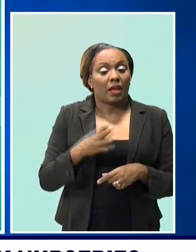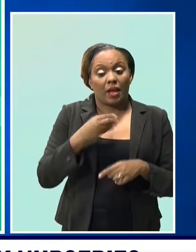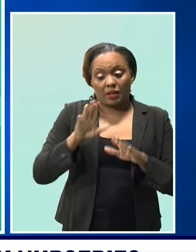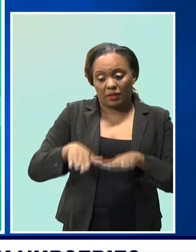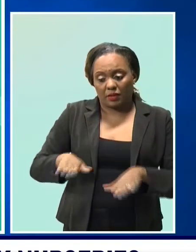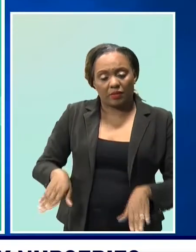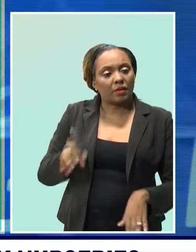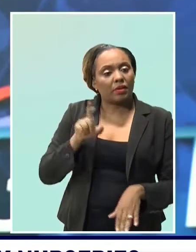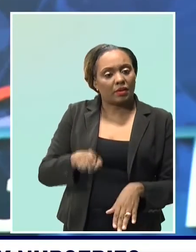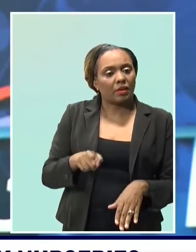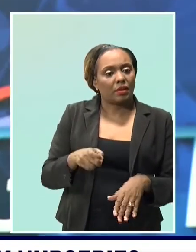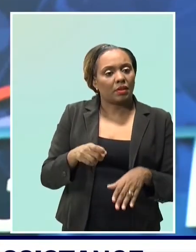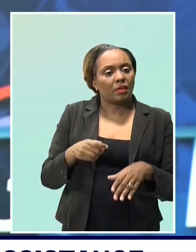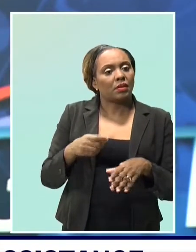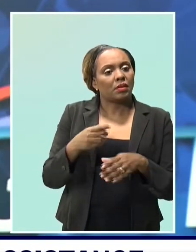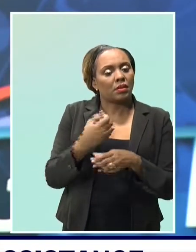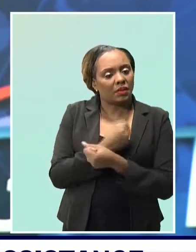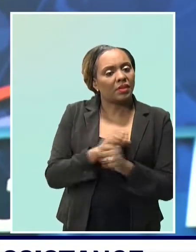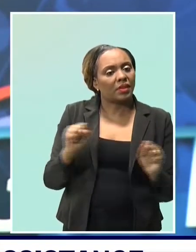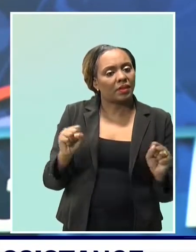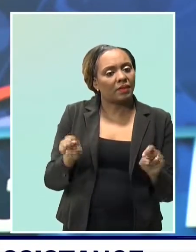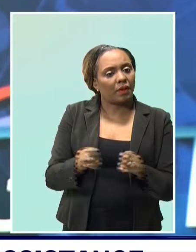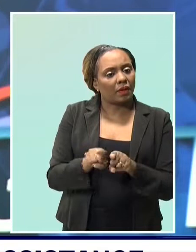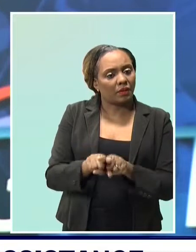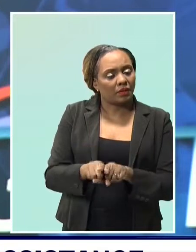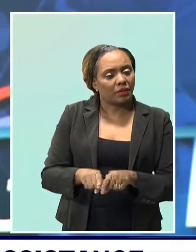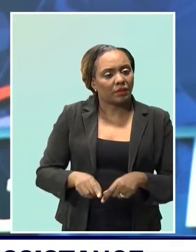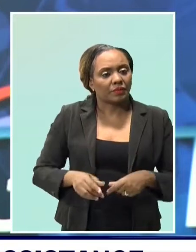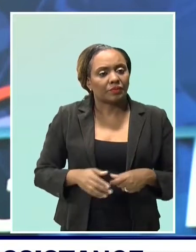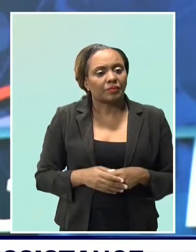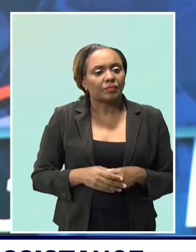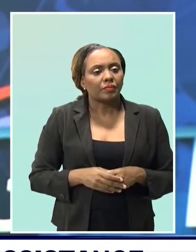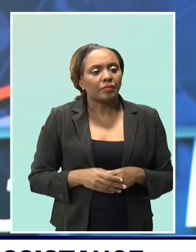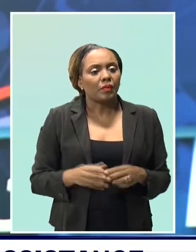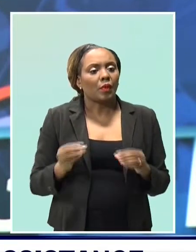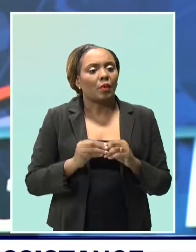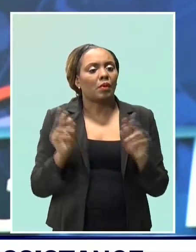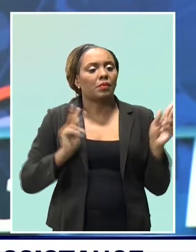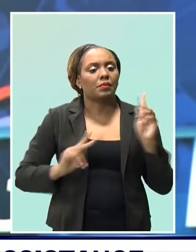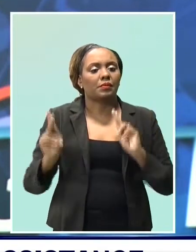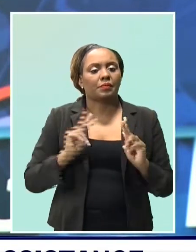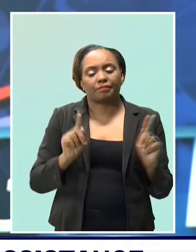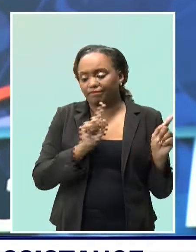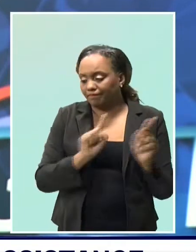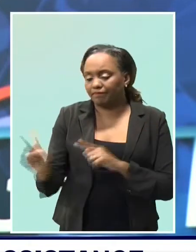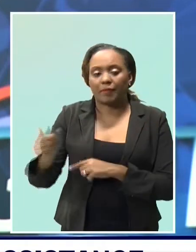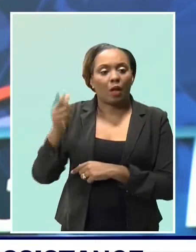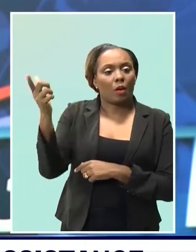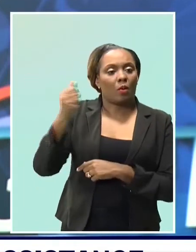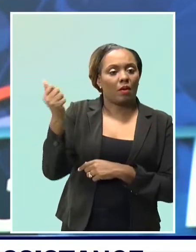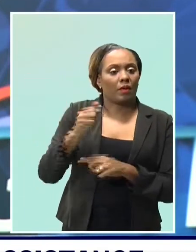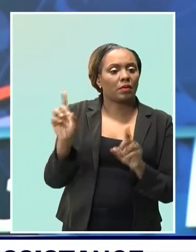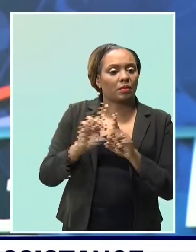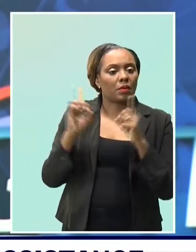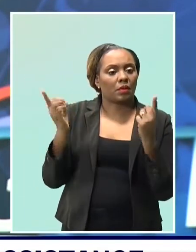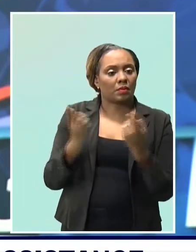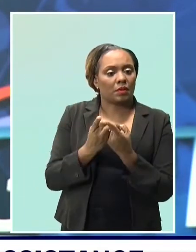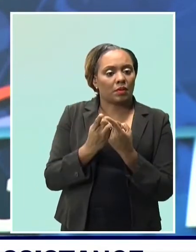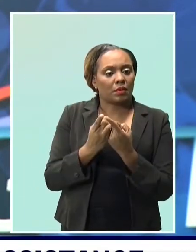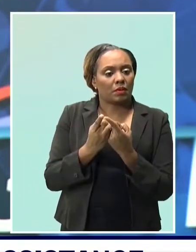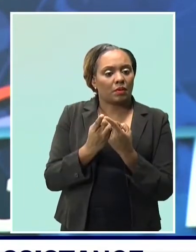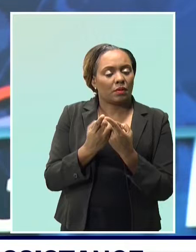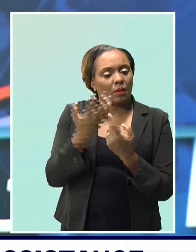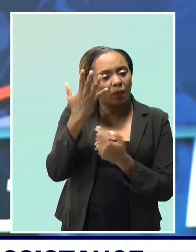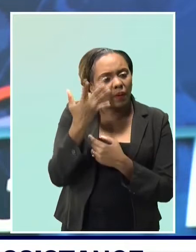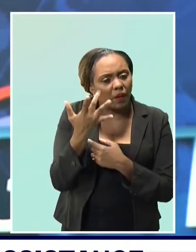children should be secured. Meantime, Minister Ford says more people are turning to the welfare departments as the coronavirus impacts their